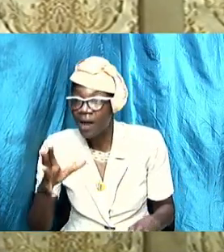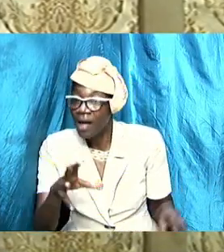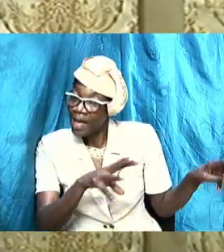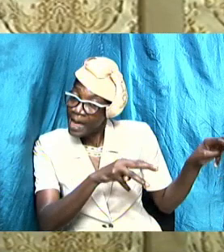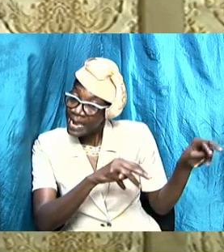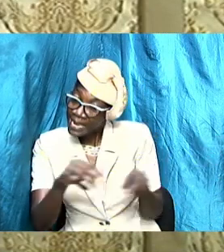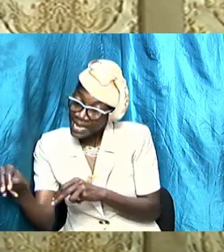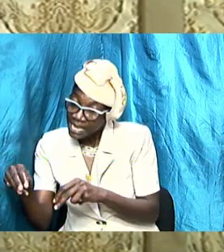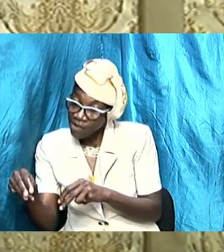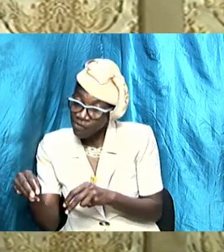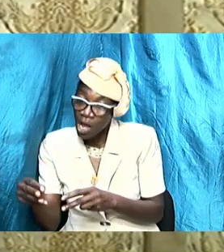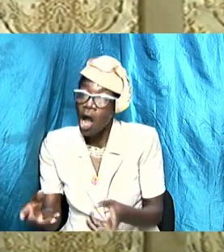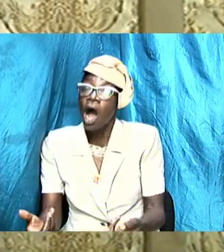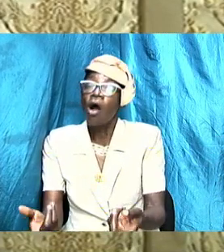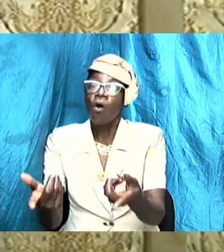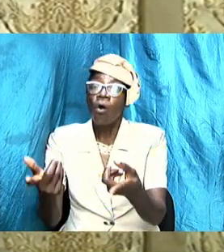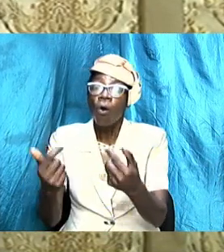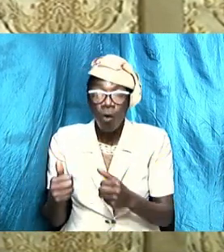to his wife